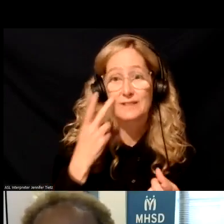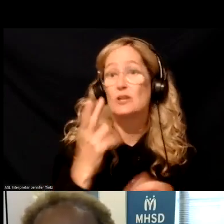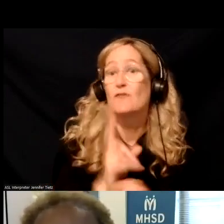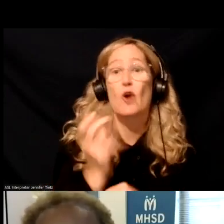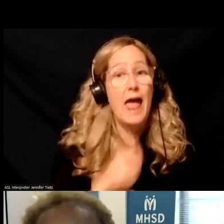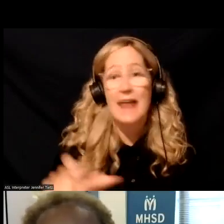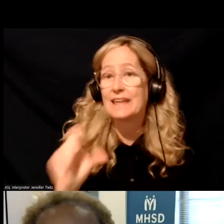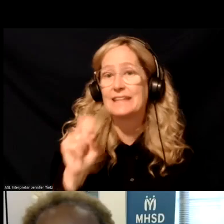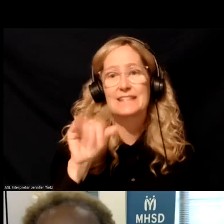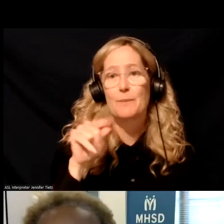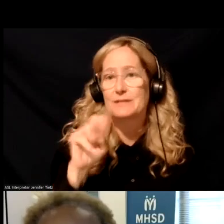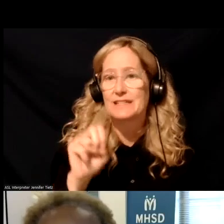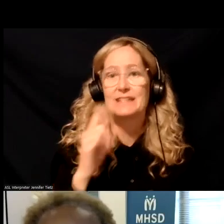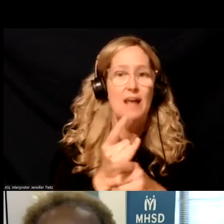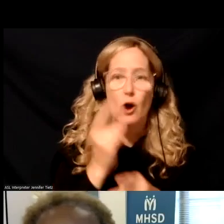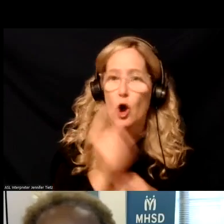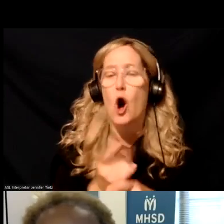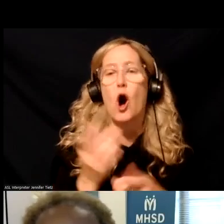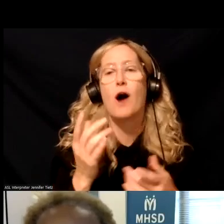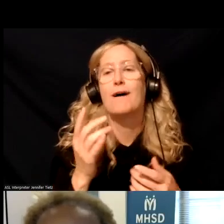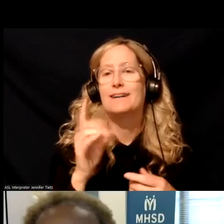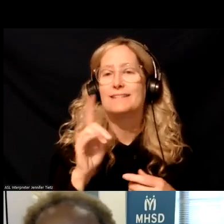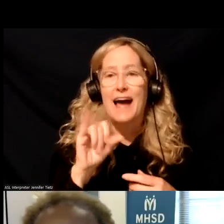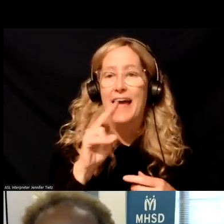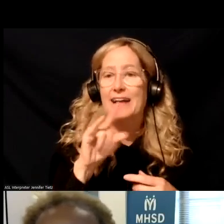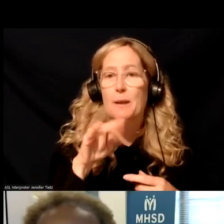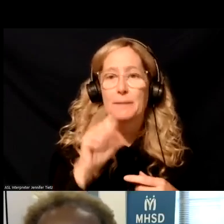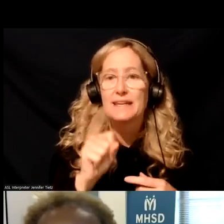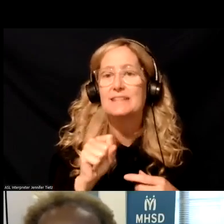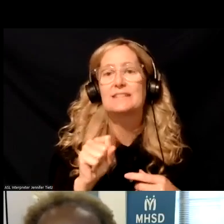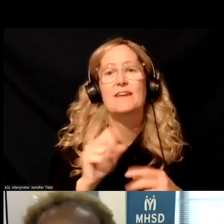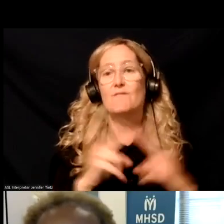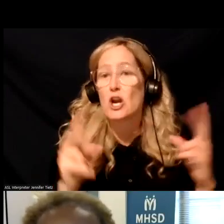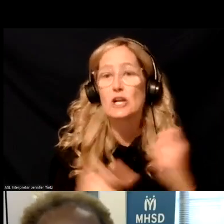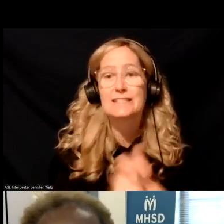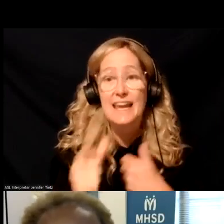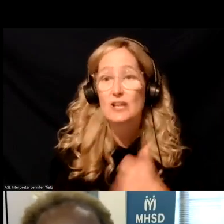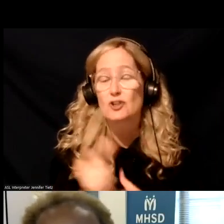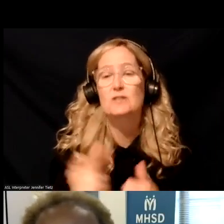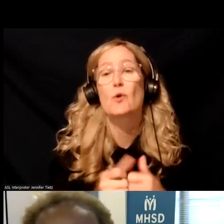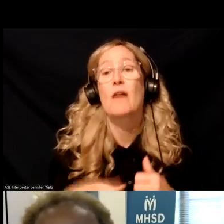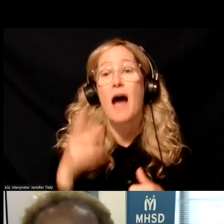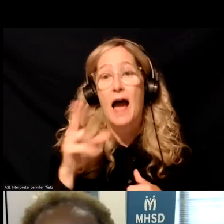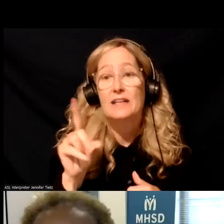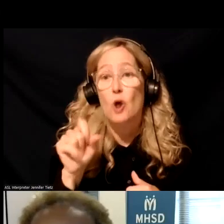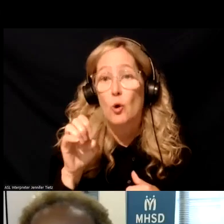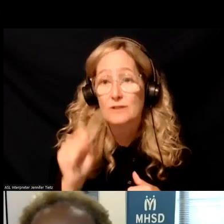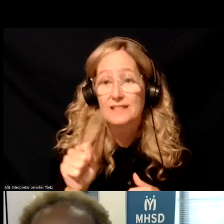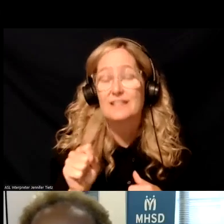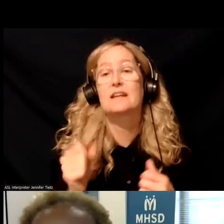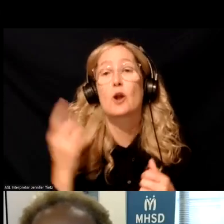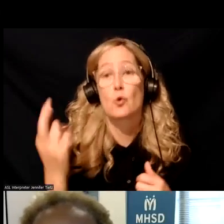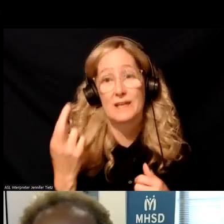disorders, alcohol and benzodiazepines also being a very dangerous, uh, in high dosages, uh, in a cause